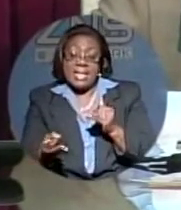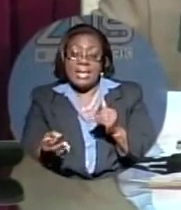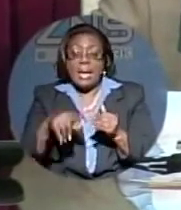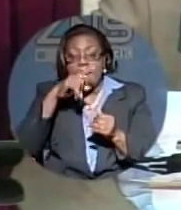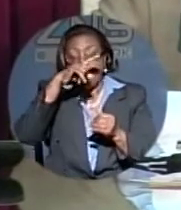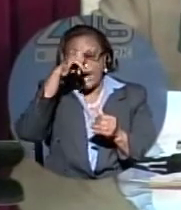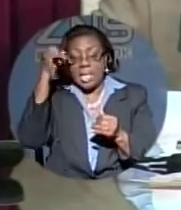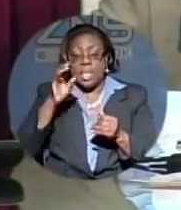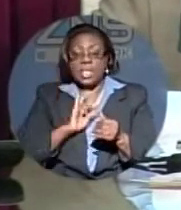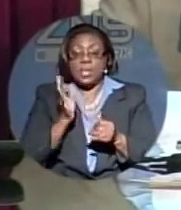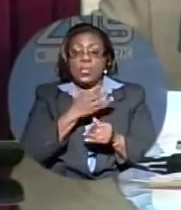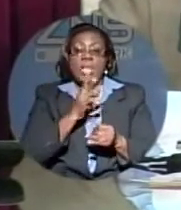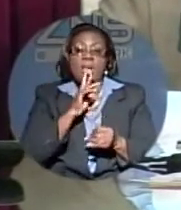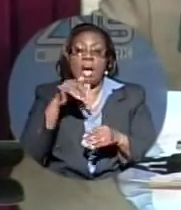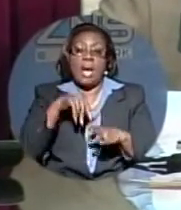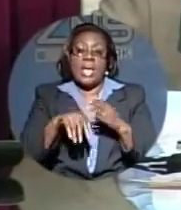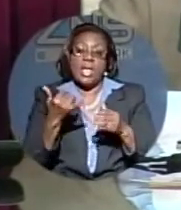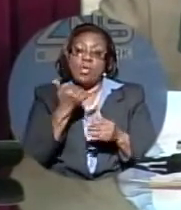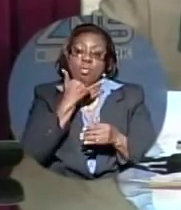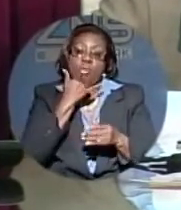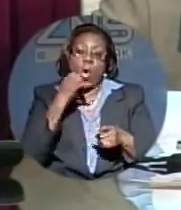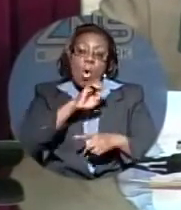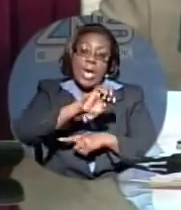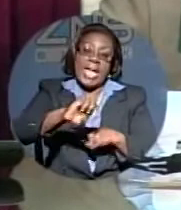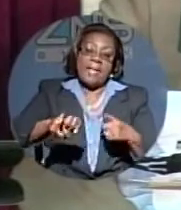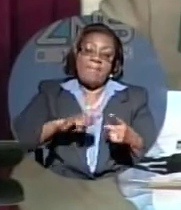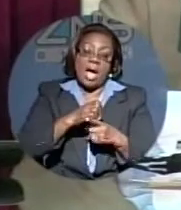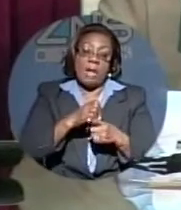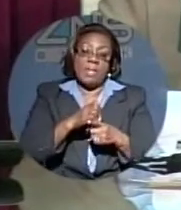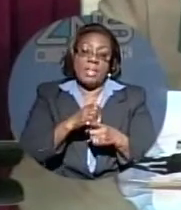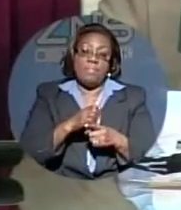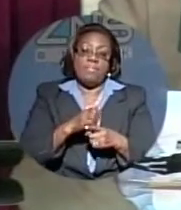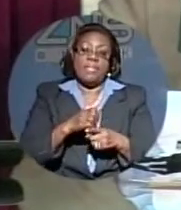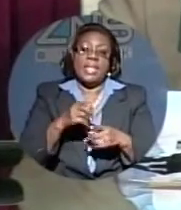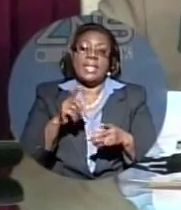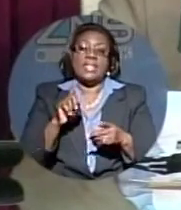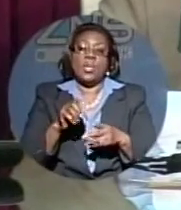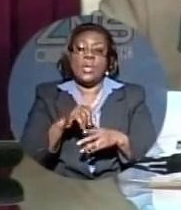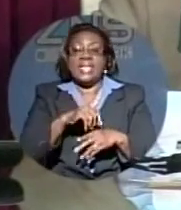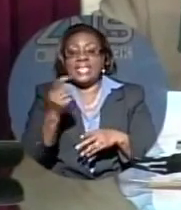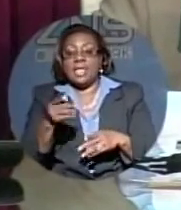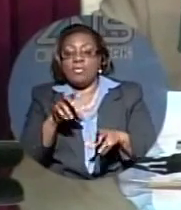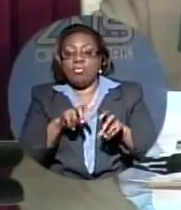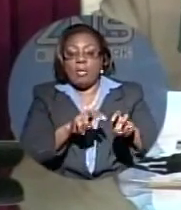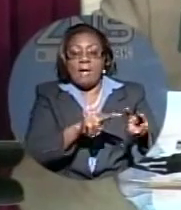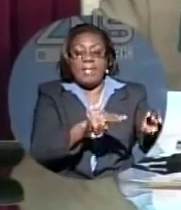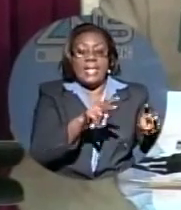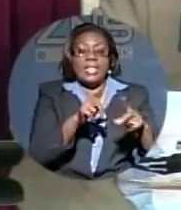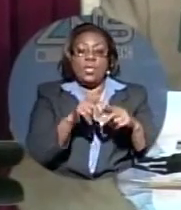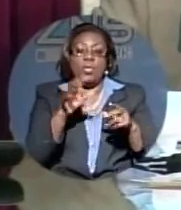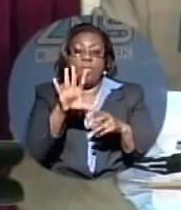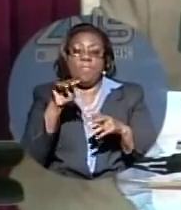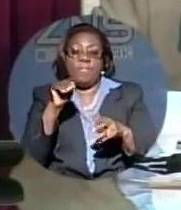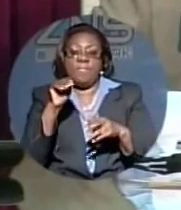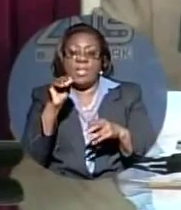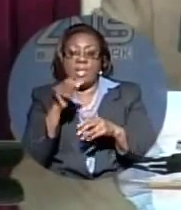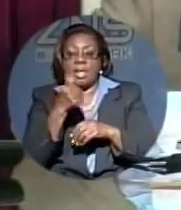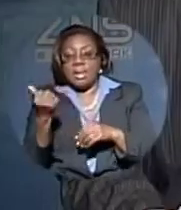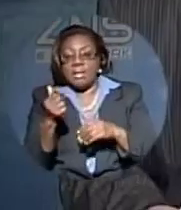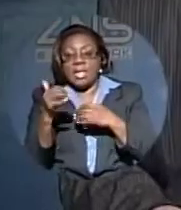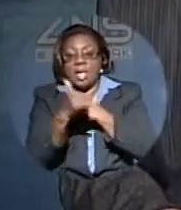environment. What a place to be. Instead of traveling to 30 countries or 50 countries, you can come to one place and meet 50 countries.